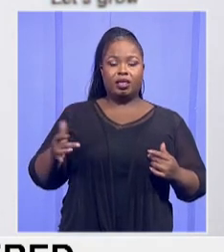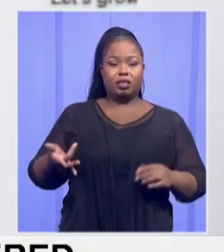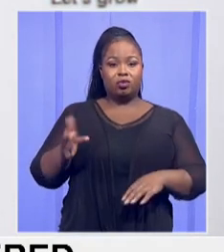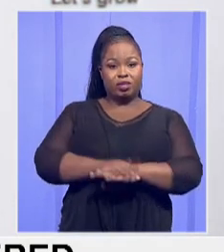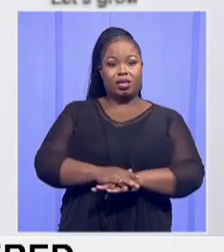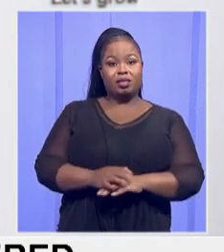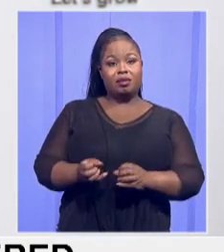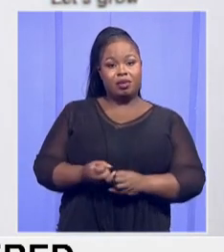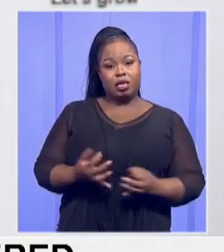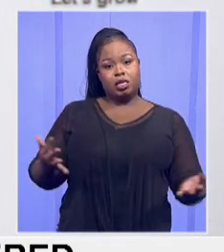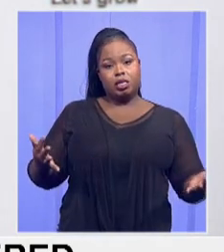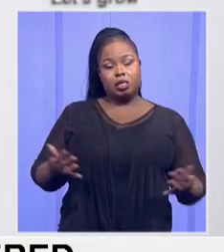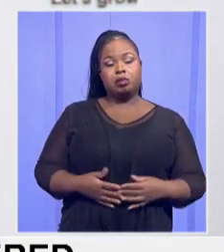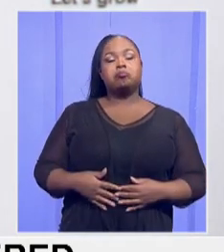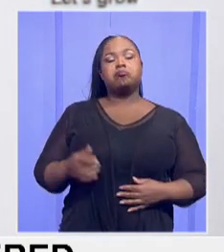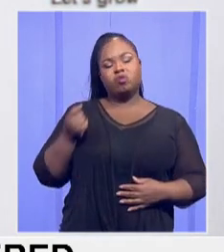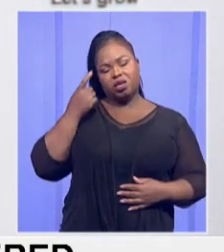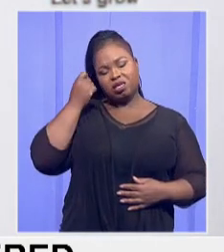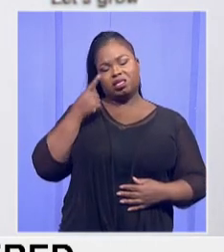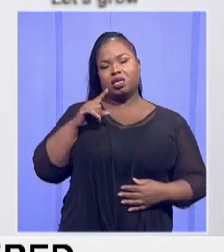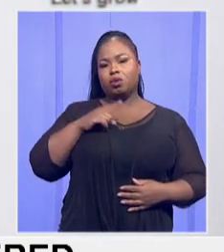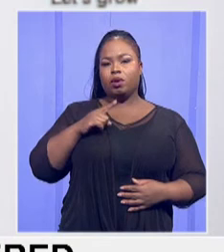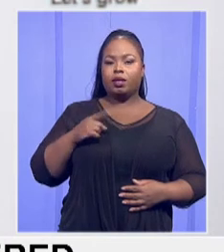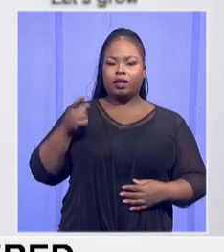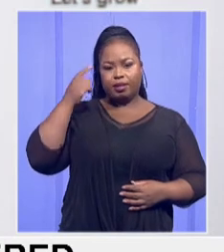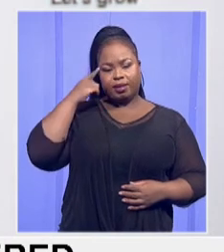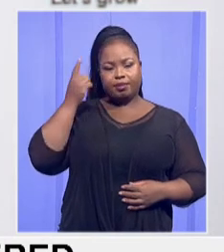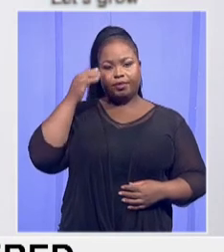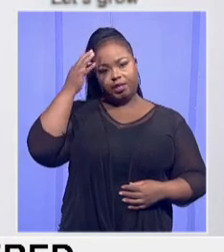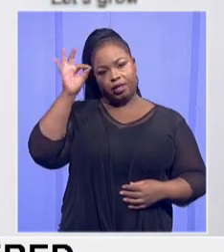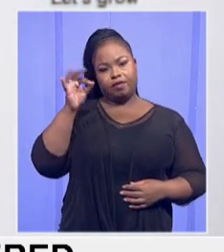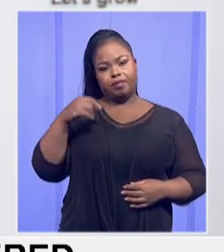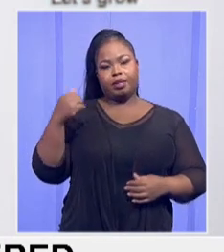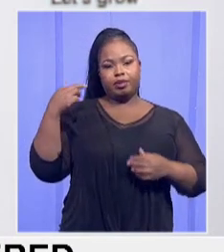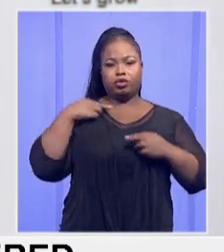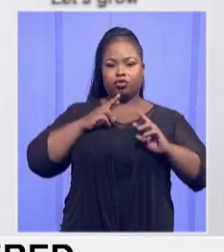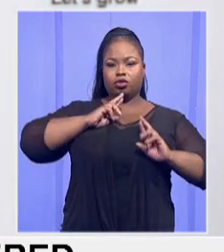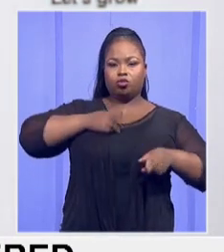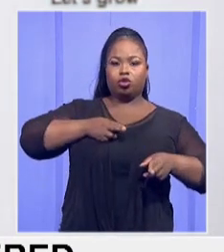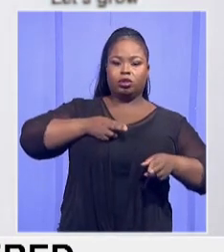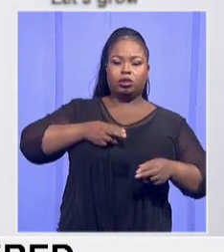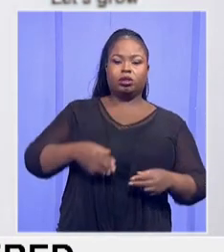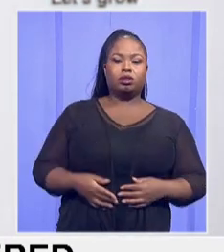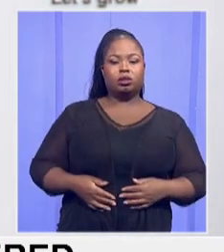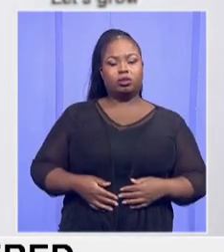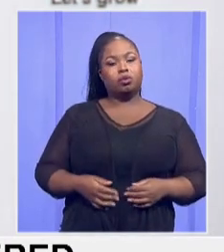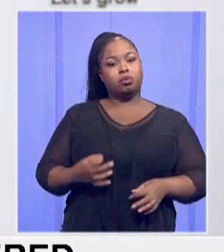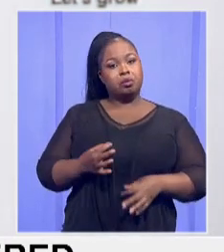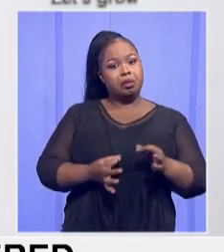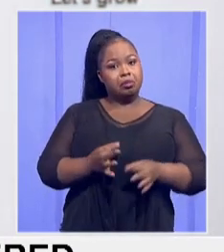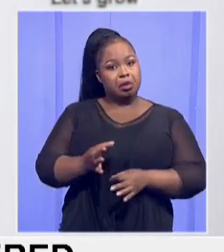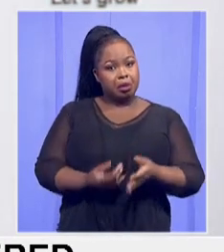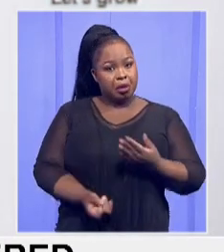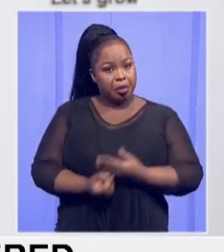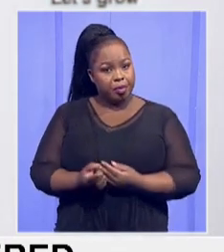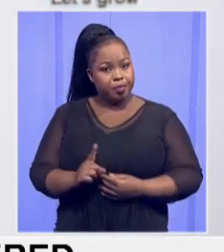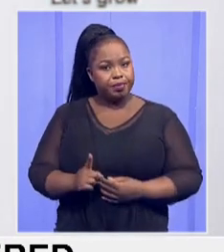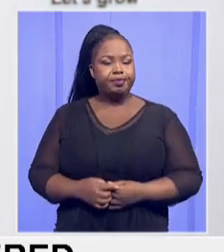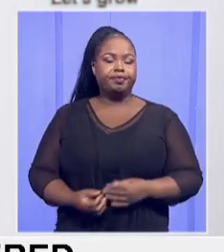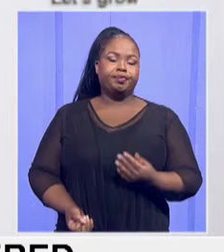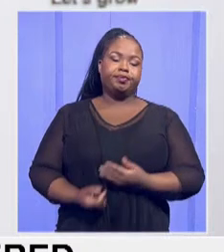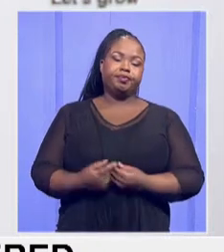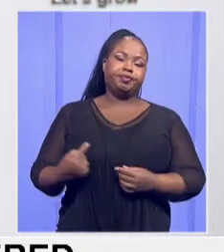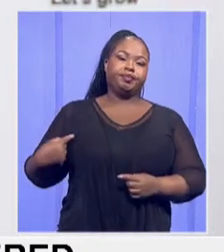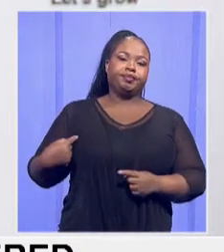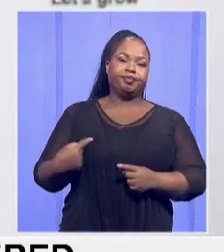understandable. I think it's calling upon us as government to account and explain what happened and what we are doing to make sure